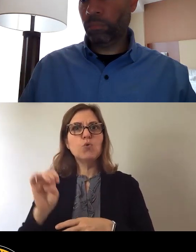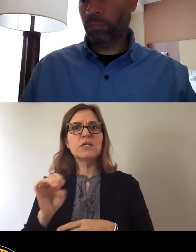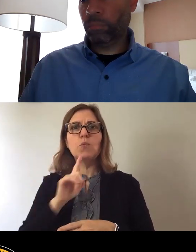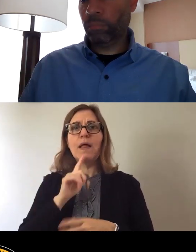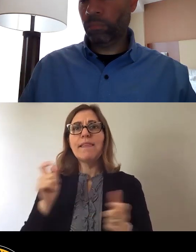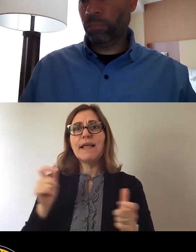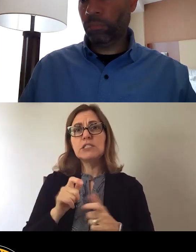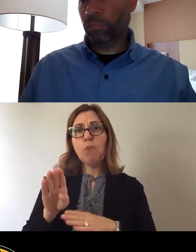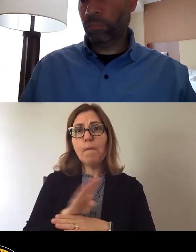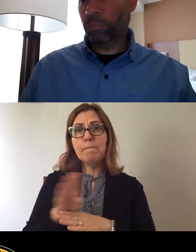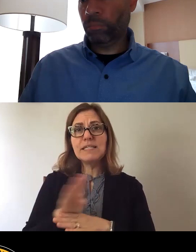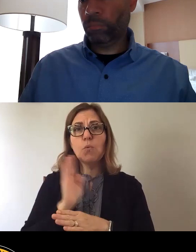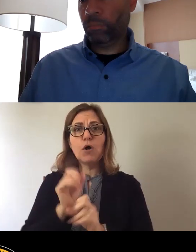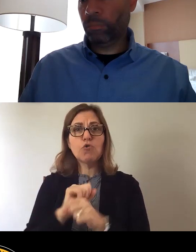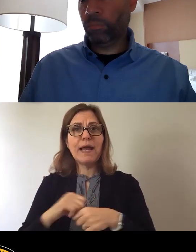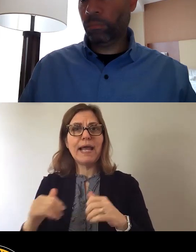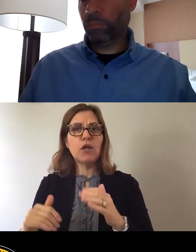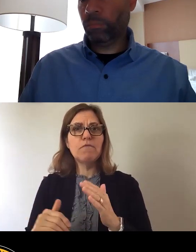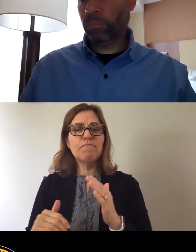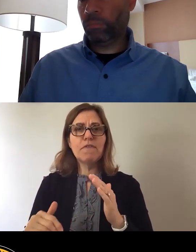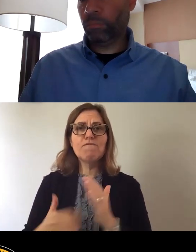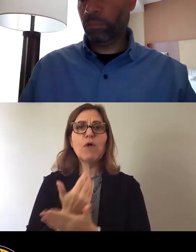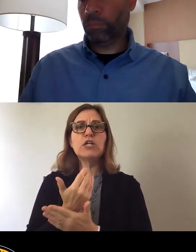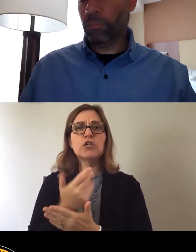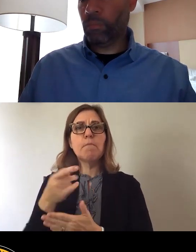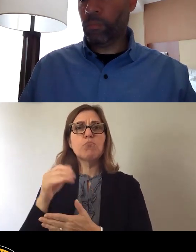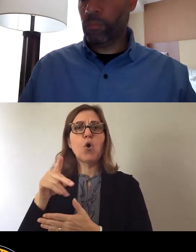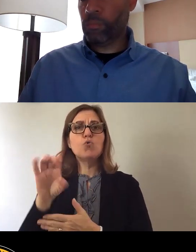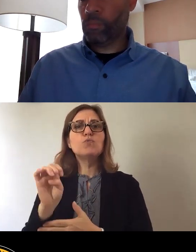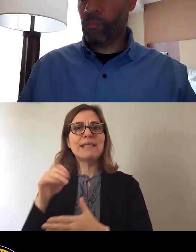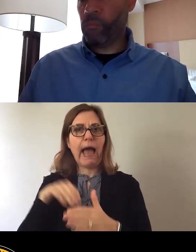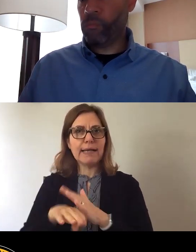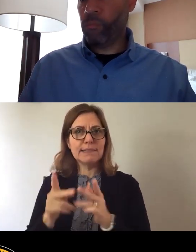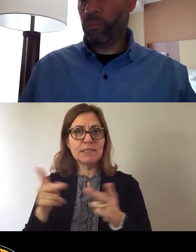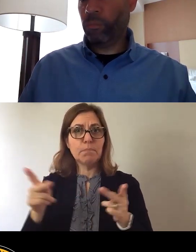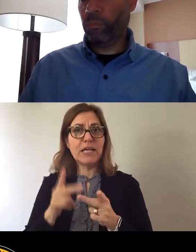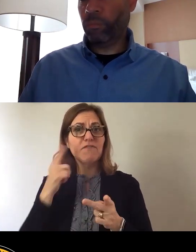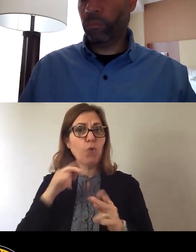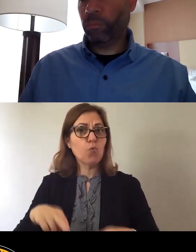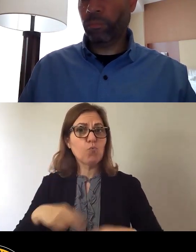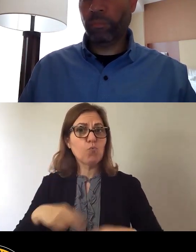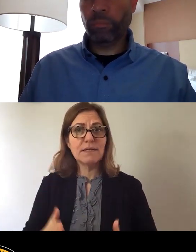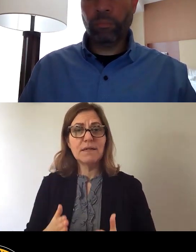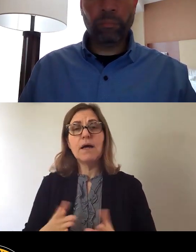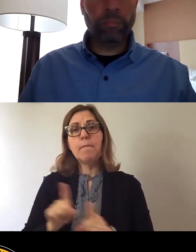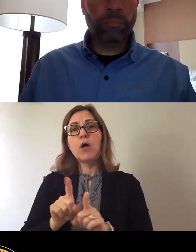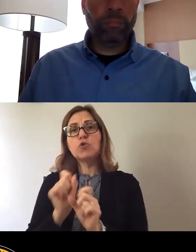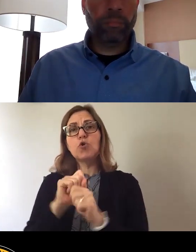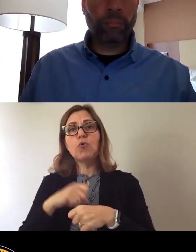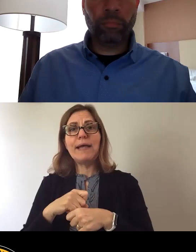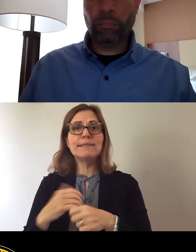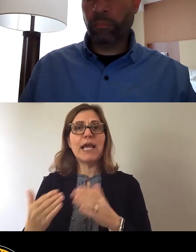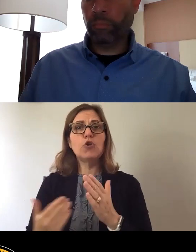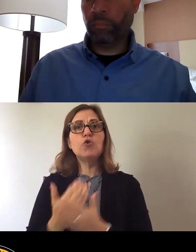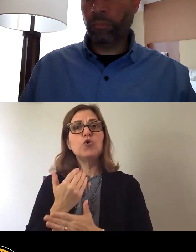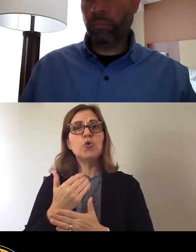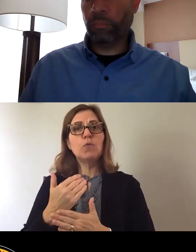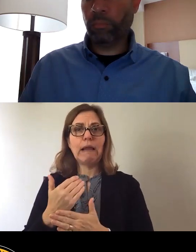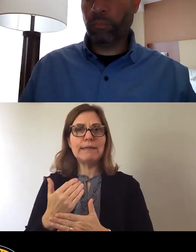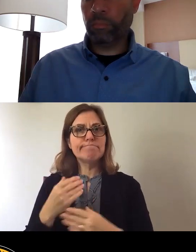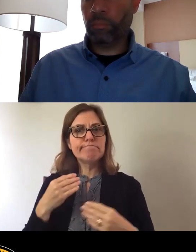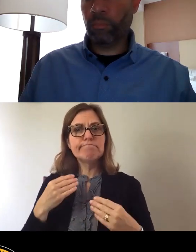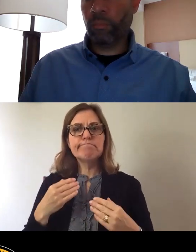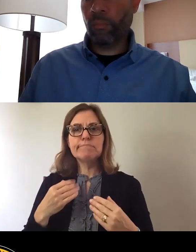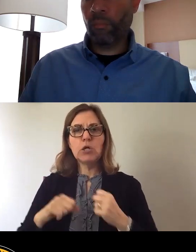creates and creates a new fresh produce access point for thousands of residents, and creates new market opportunities for small-scale growers in our in our city.